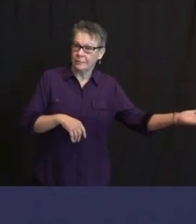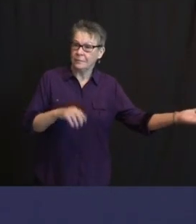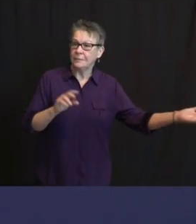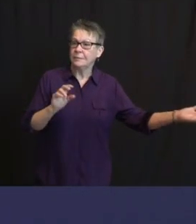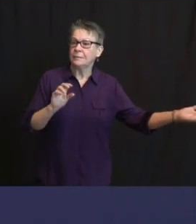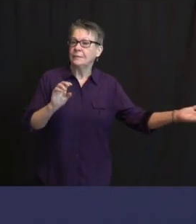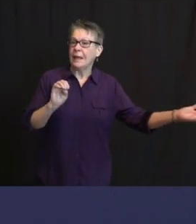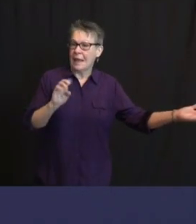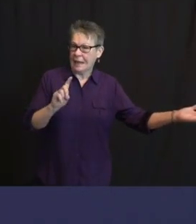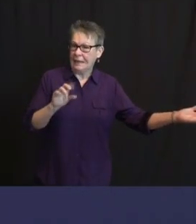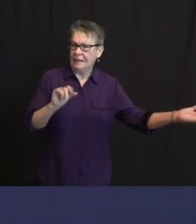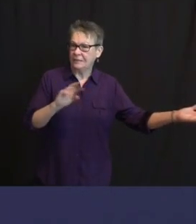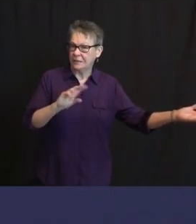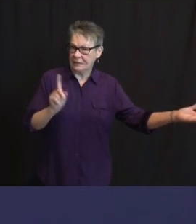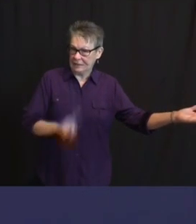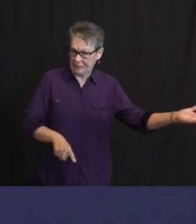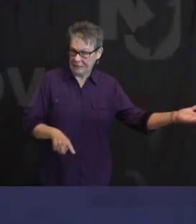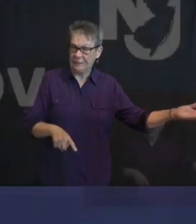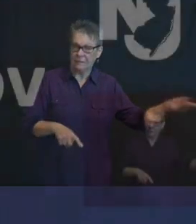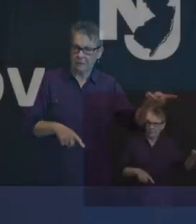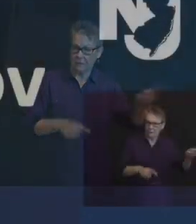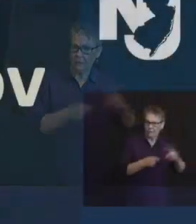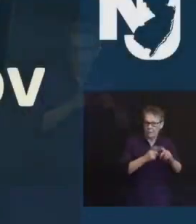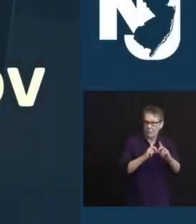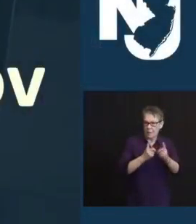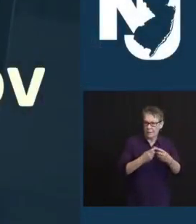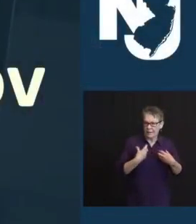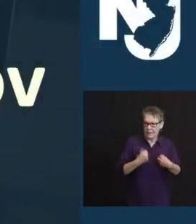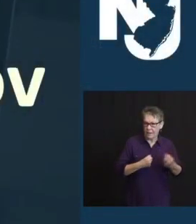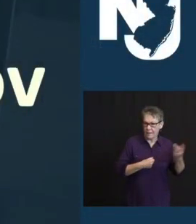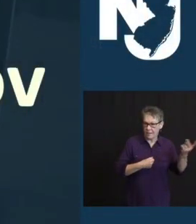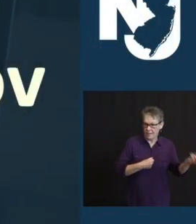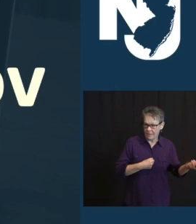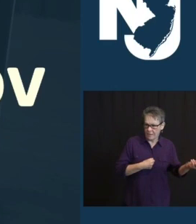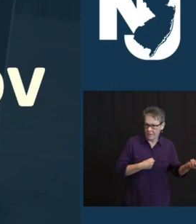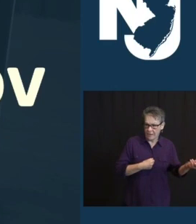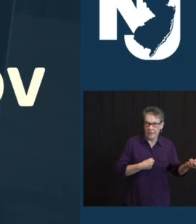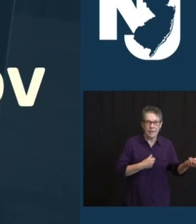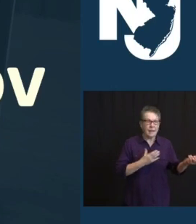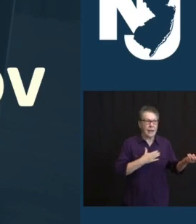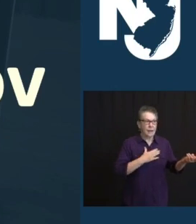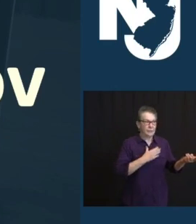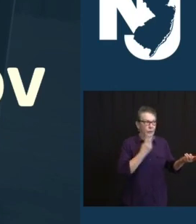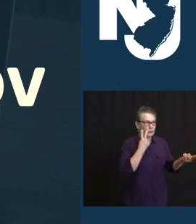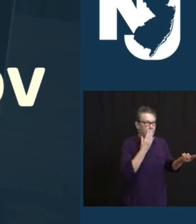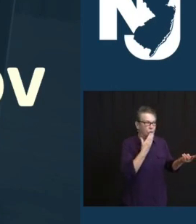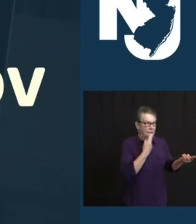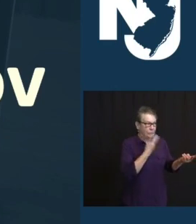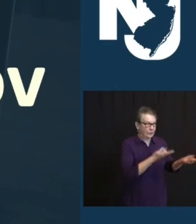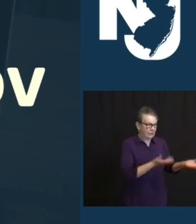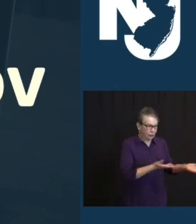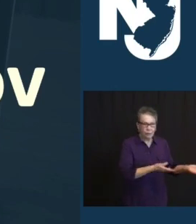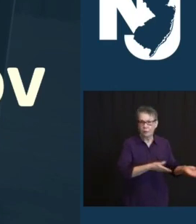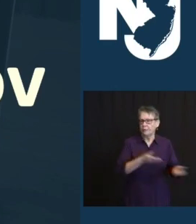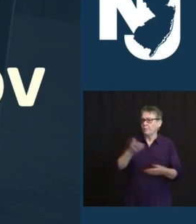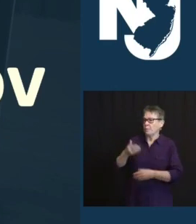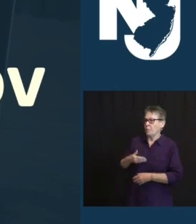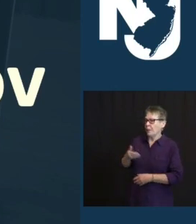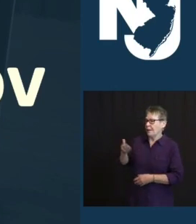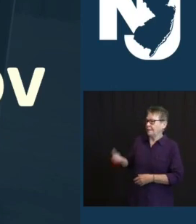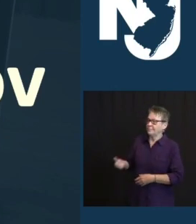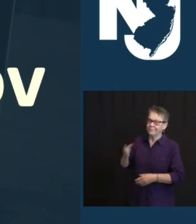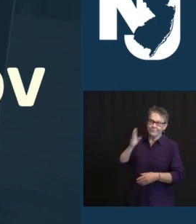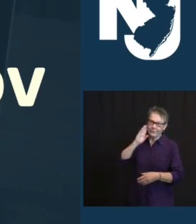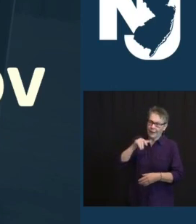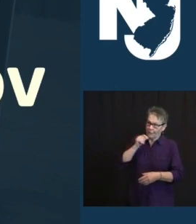DISEASE SERVICE MEDICAL DIRECTOR, ANOTHER FAMILIAR FACE, DR. ED LIFSHITZ. GREAT TO HAVE YOU BOTH. TO MY LEFT, ANOTHER GUY WHO NEEDS NO INTRODUCTION, SUPERINTENDENT OF THE